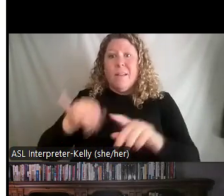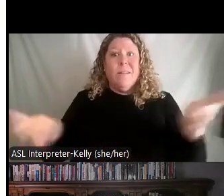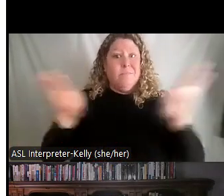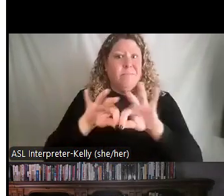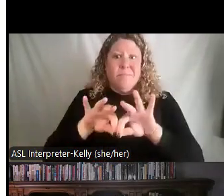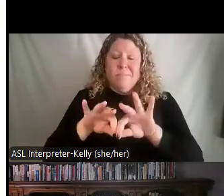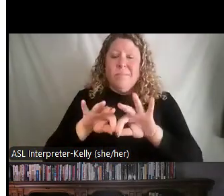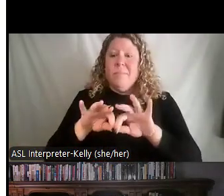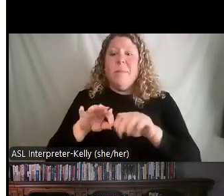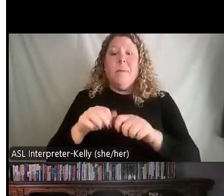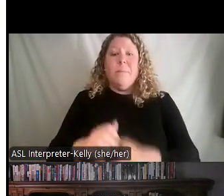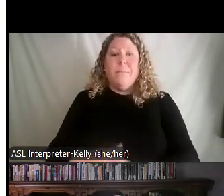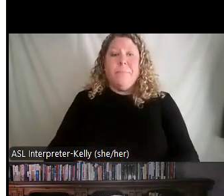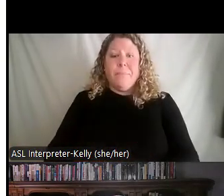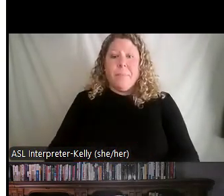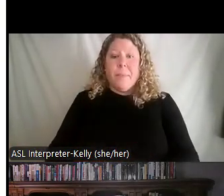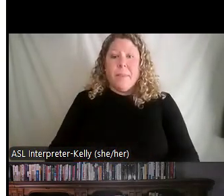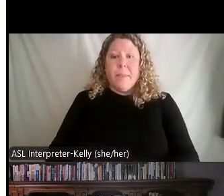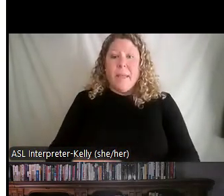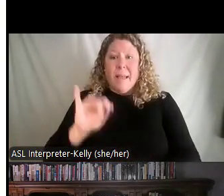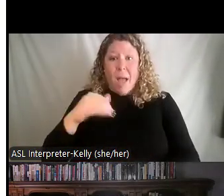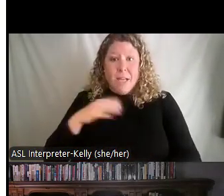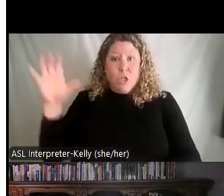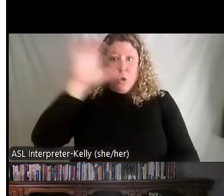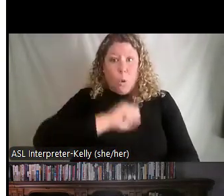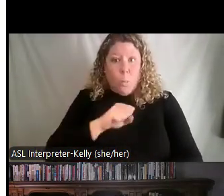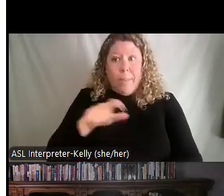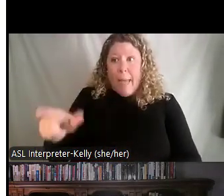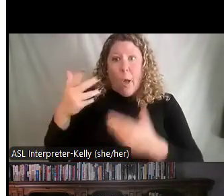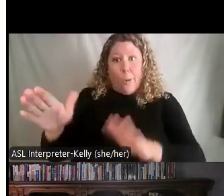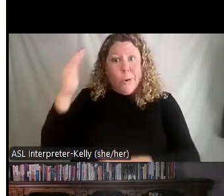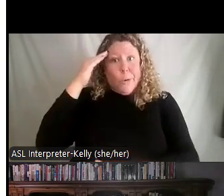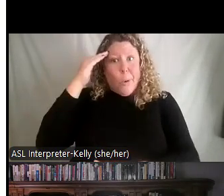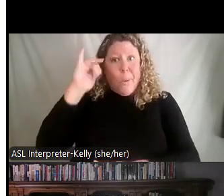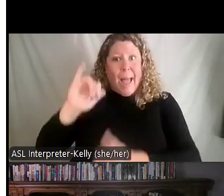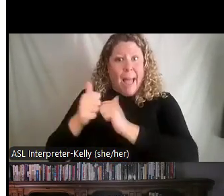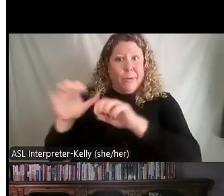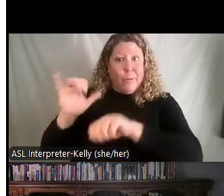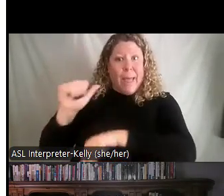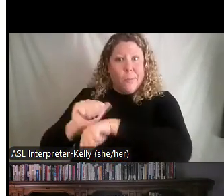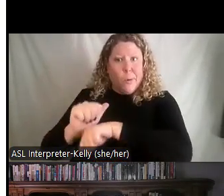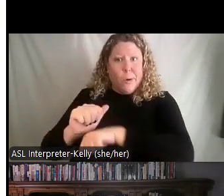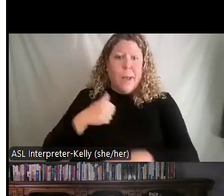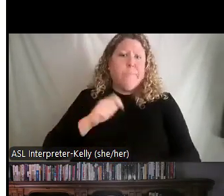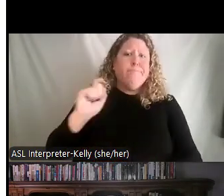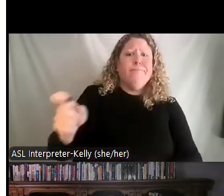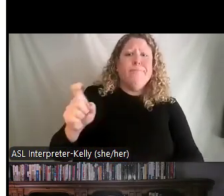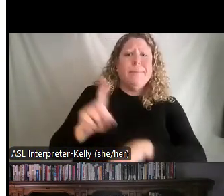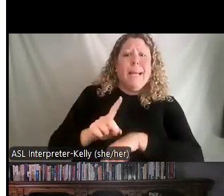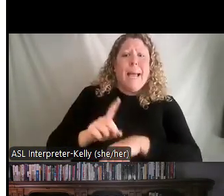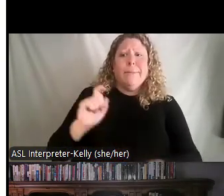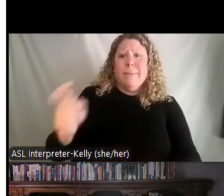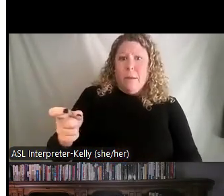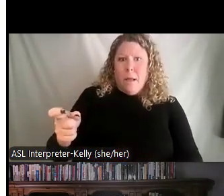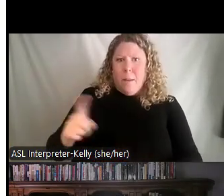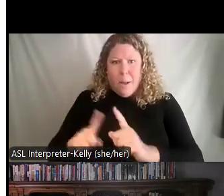oftentimes if you assume that somebody knows the task and you just give it to them, that they're really at kind of development level one or